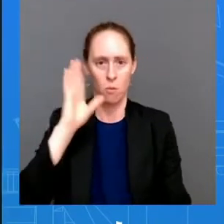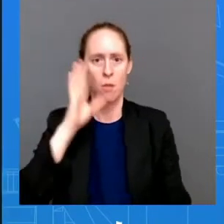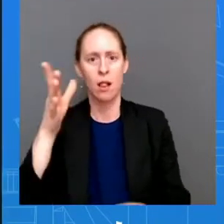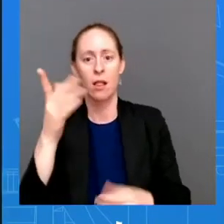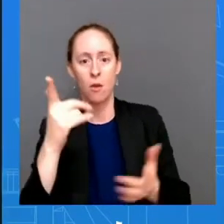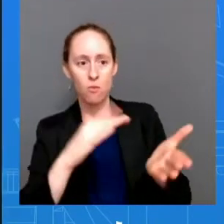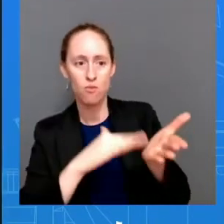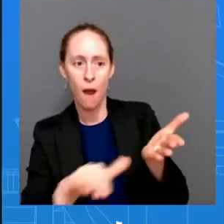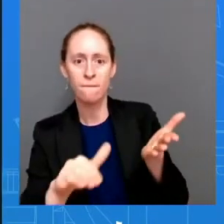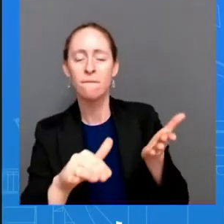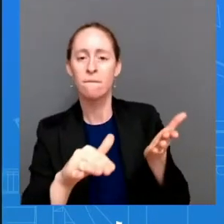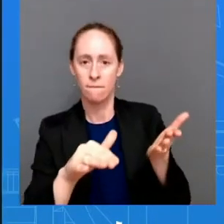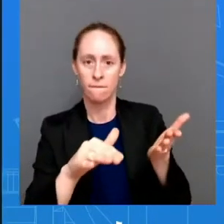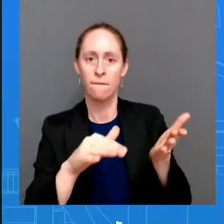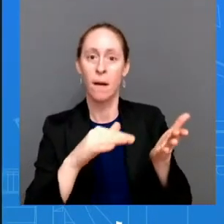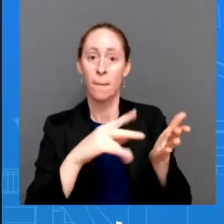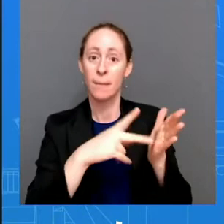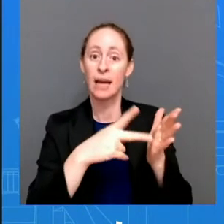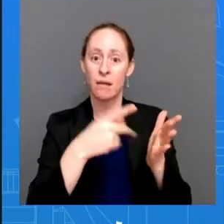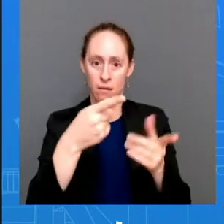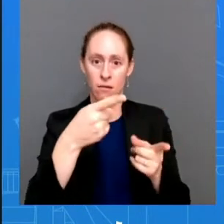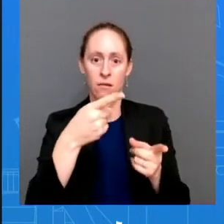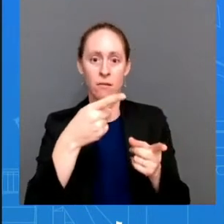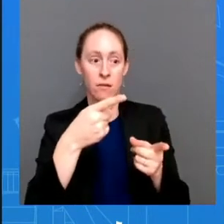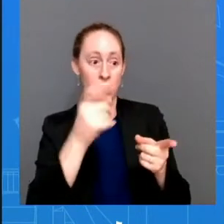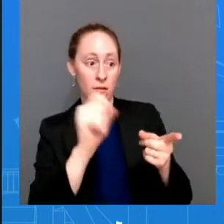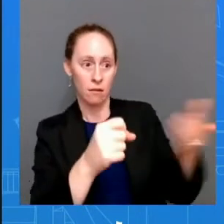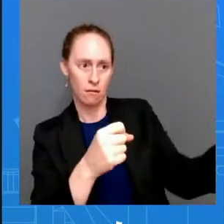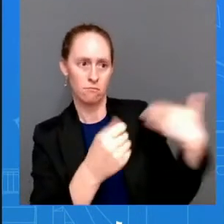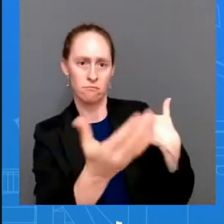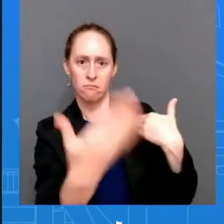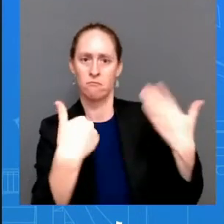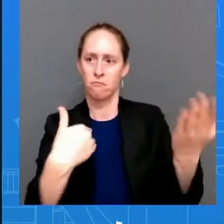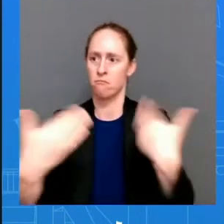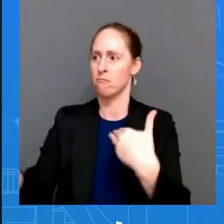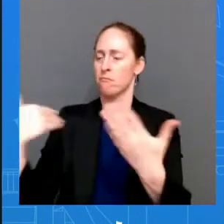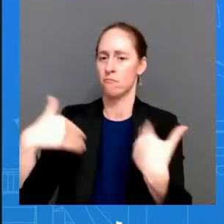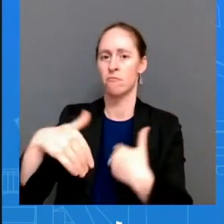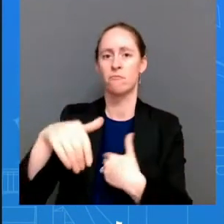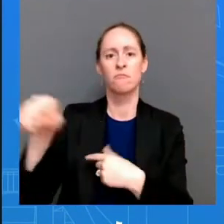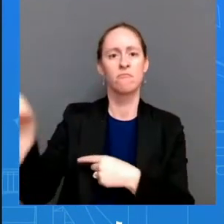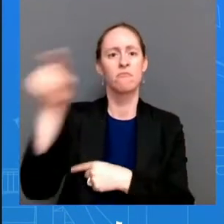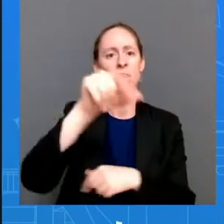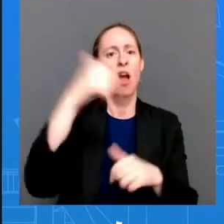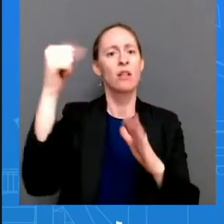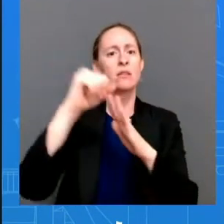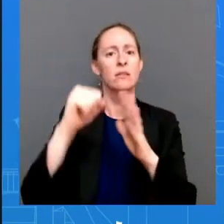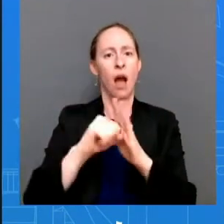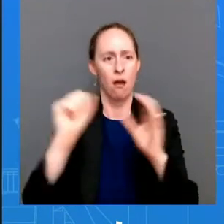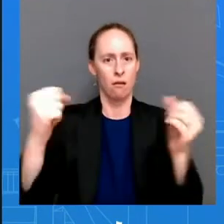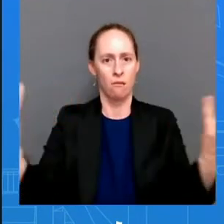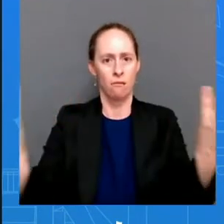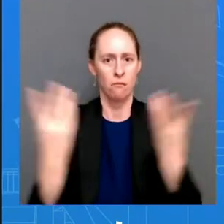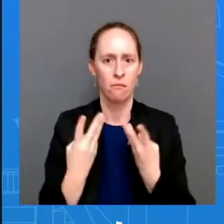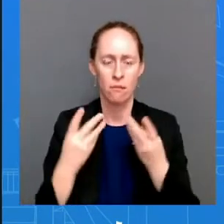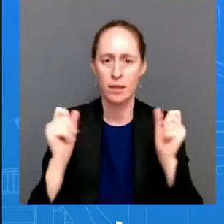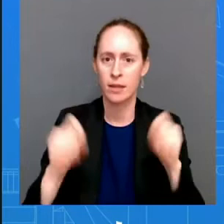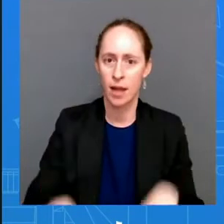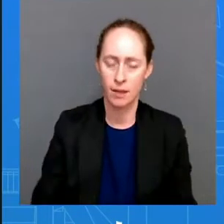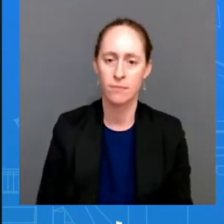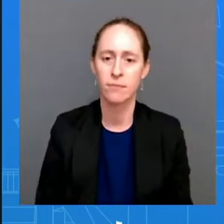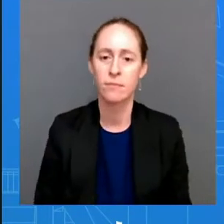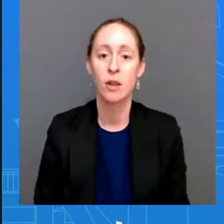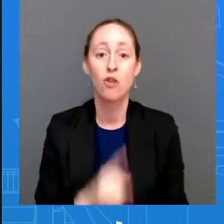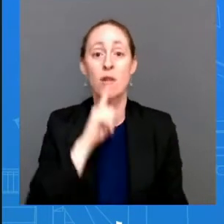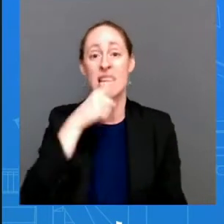generally speaking, though, these opportunities will target low-income women served by Medicaid, because we were asked that question, how we were going to help